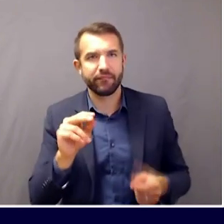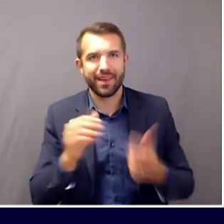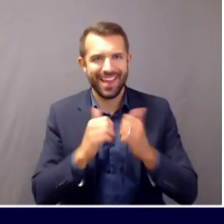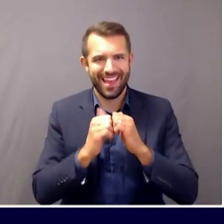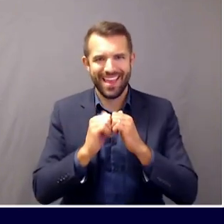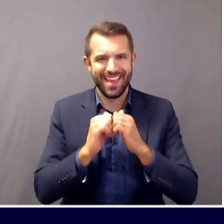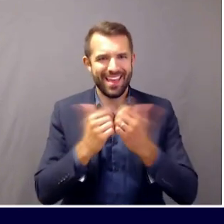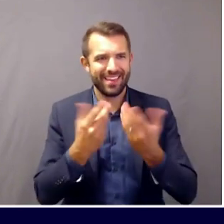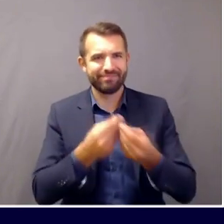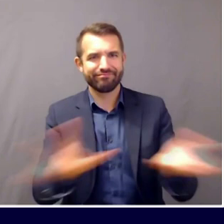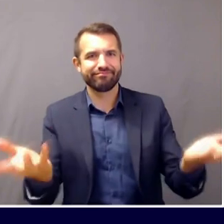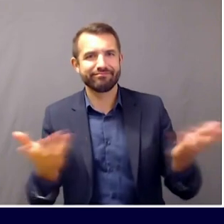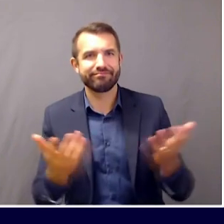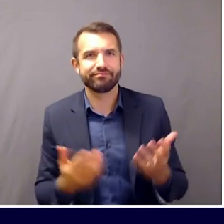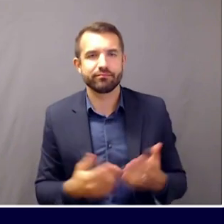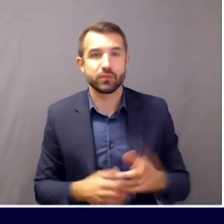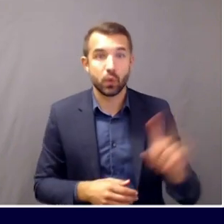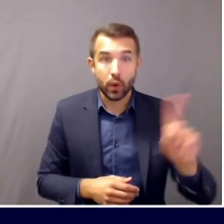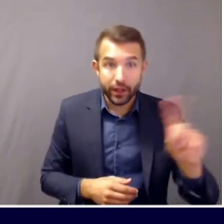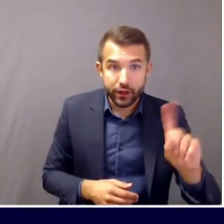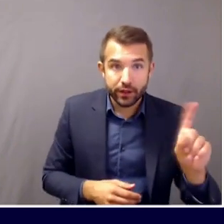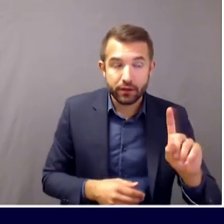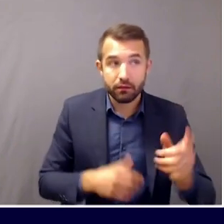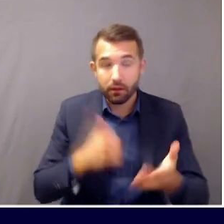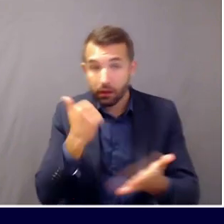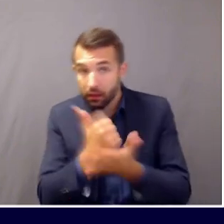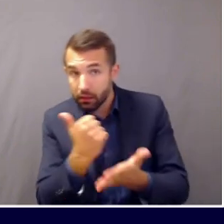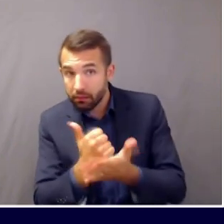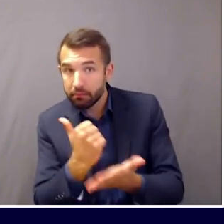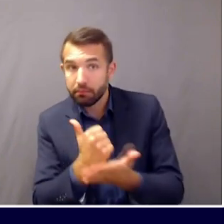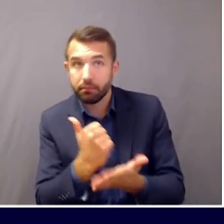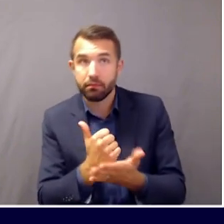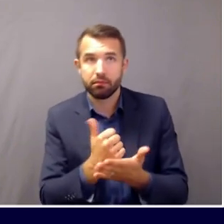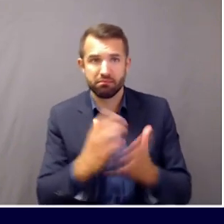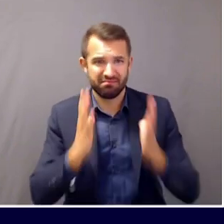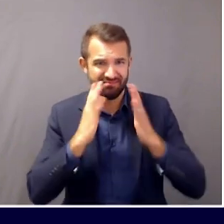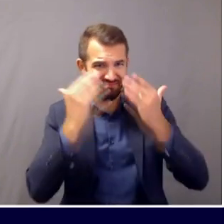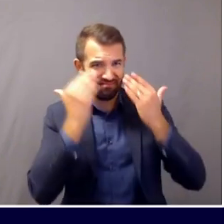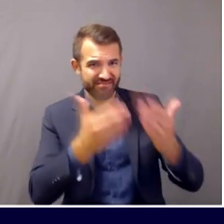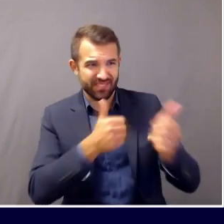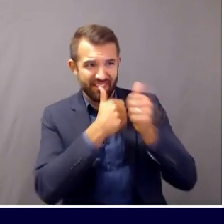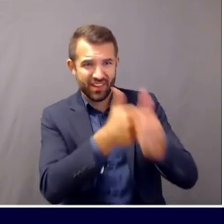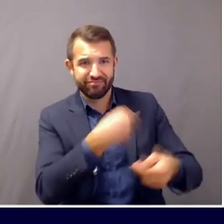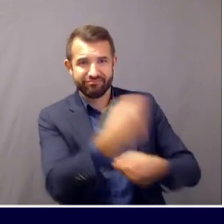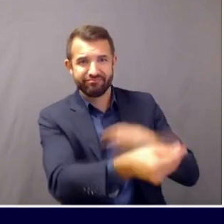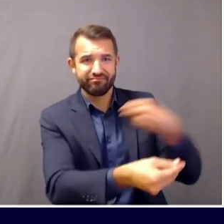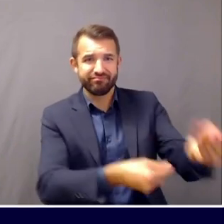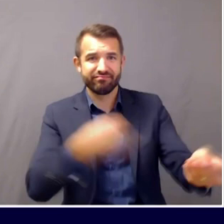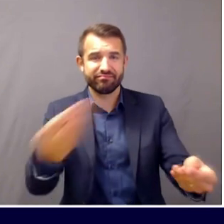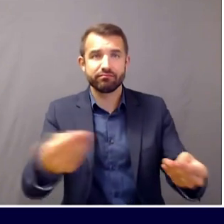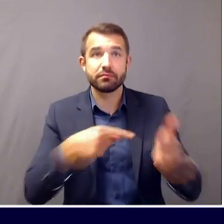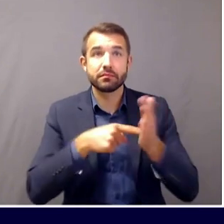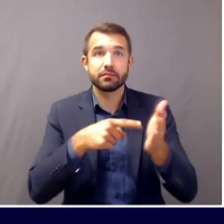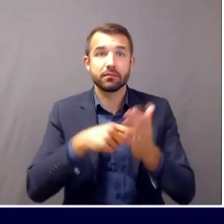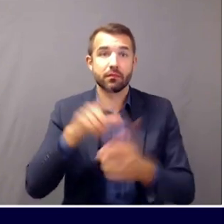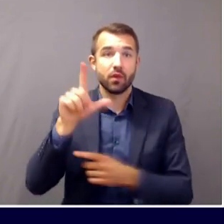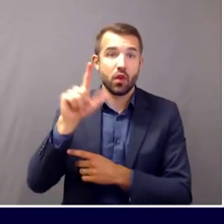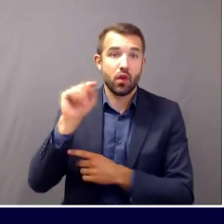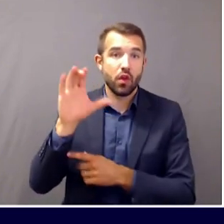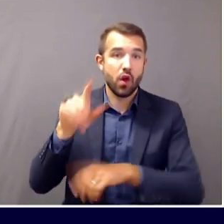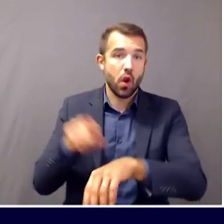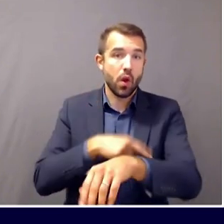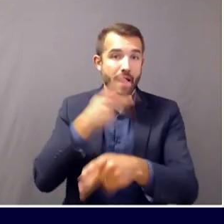continue to continue unabated. So that very quickly led us to situations like long-term care facilities, local fire,